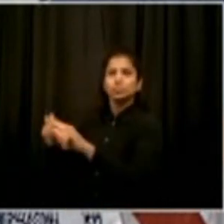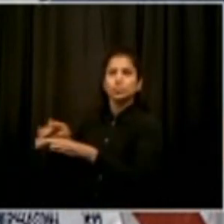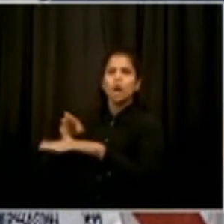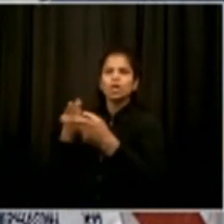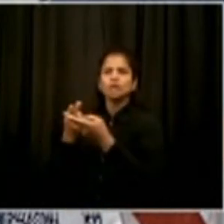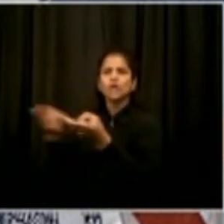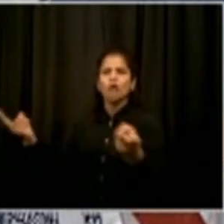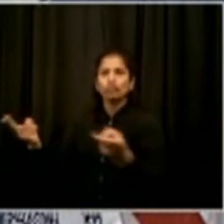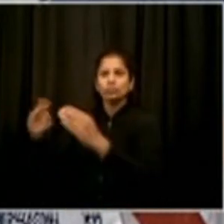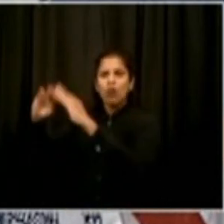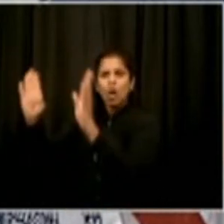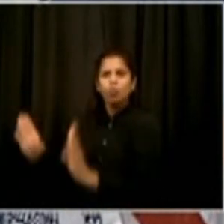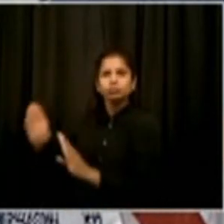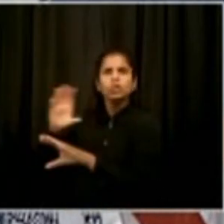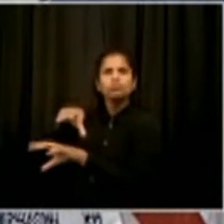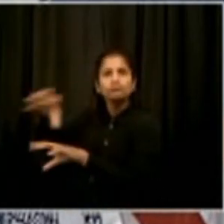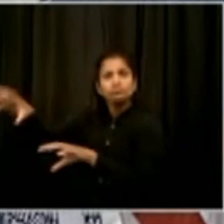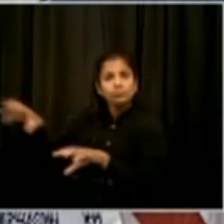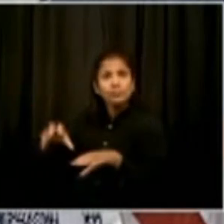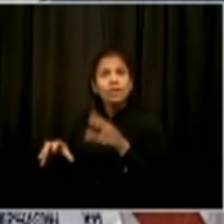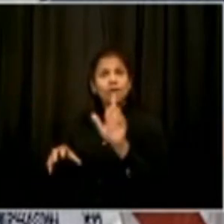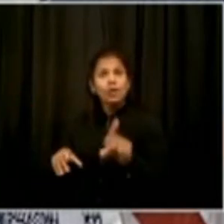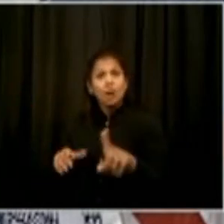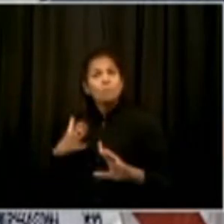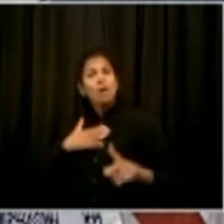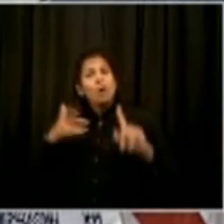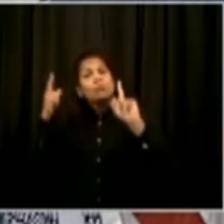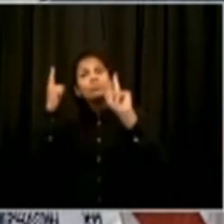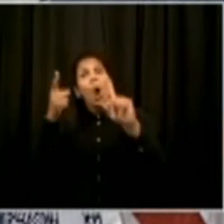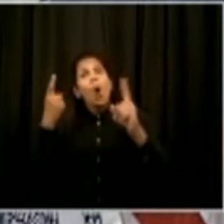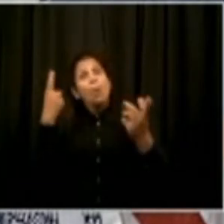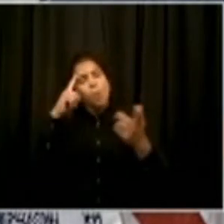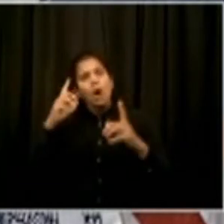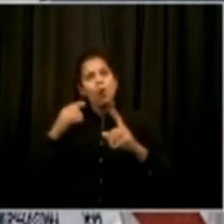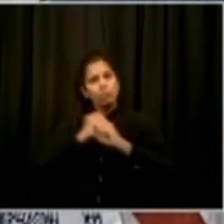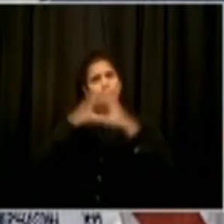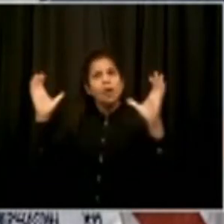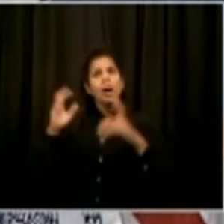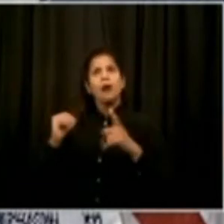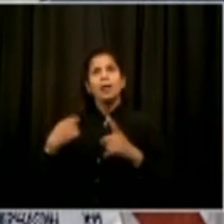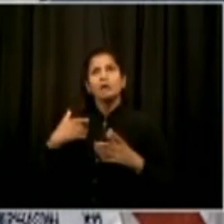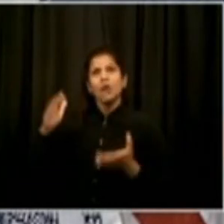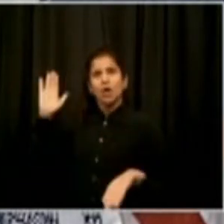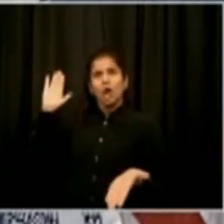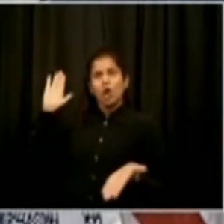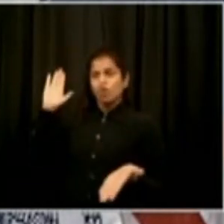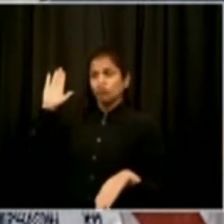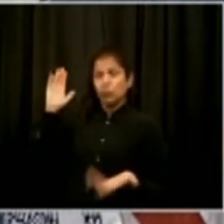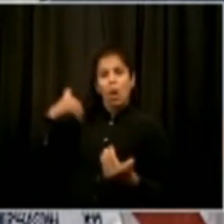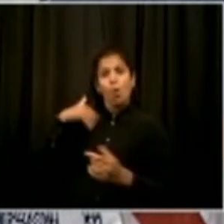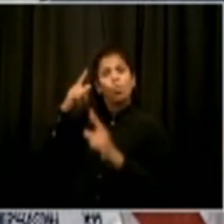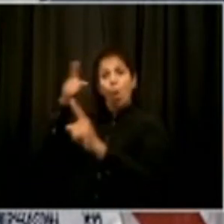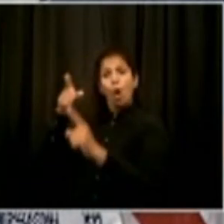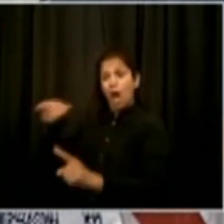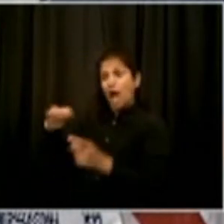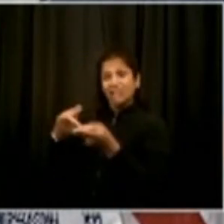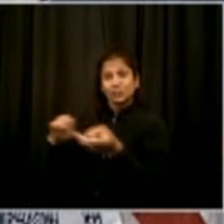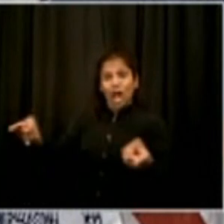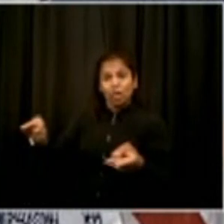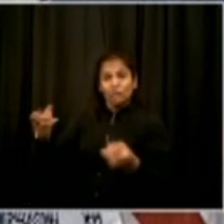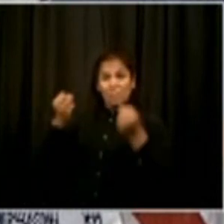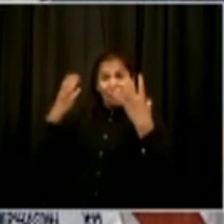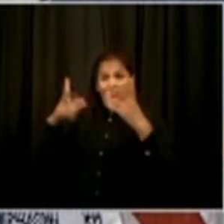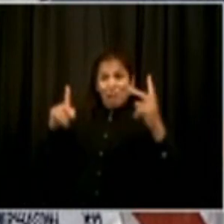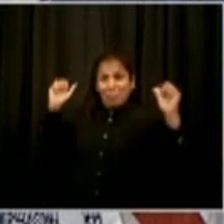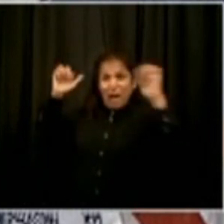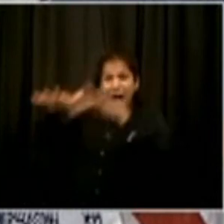weeks, but I think we're going to have an opportunity here to be creative and continue to get people to other, better housing. Yes, if we have